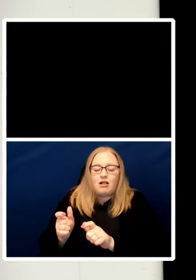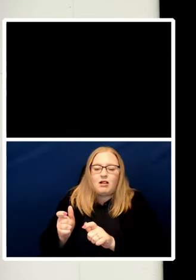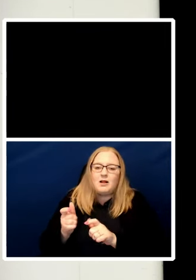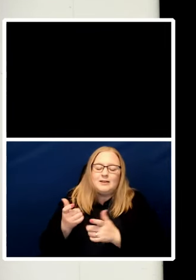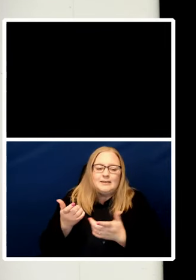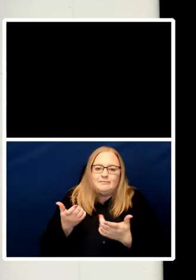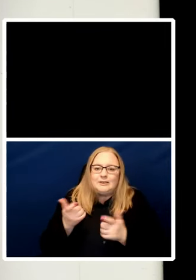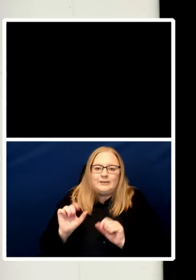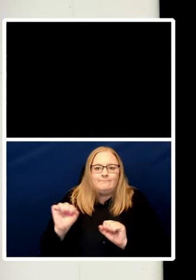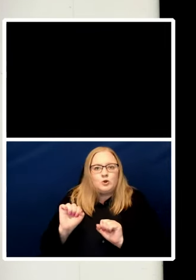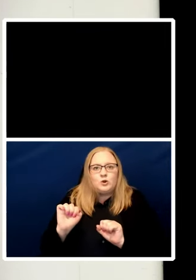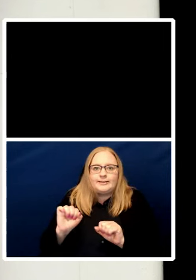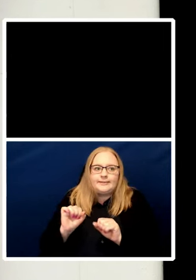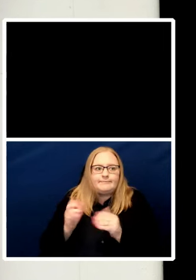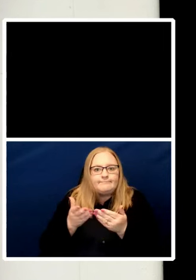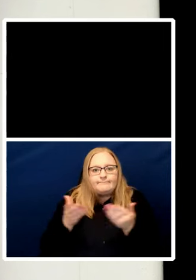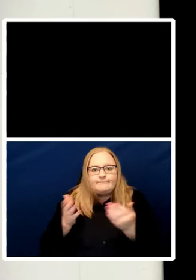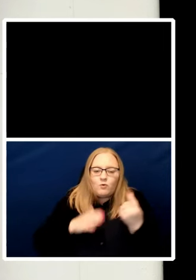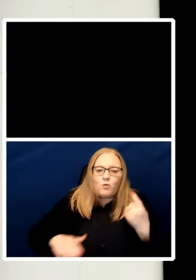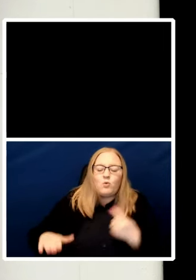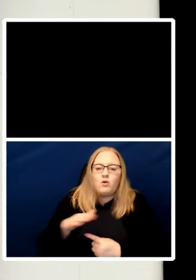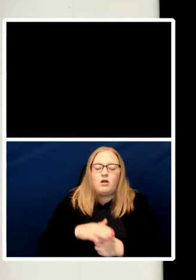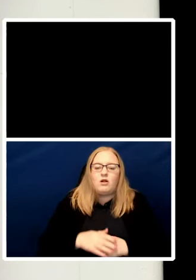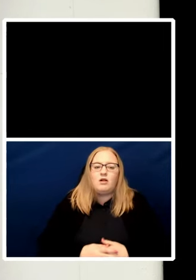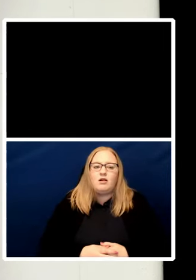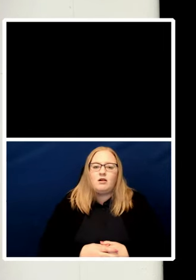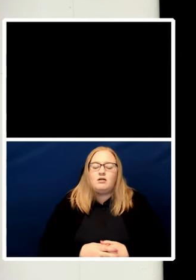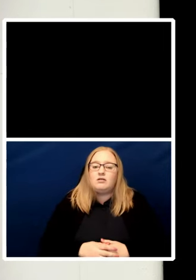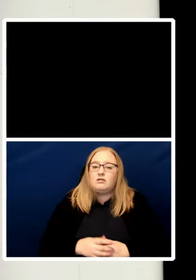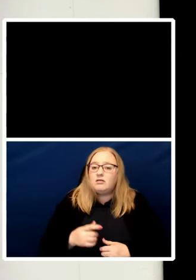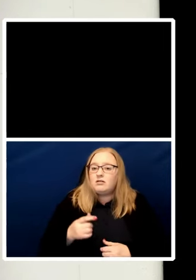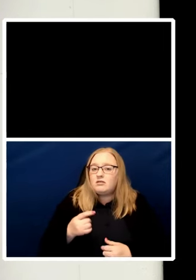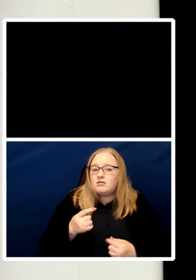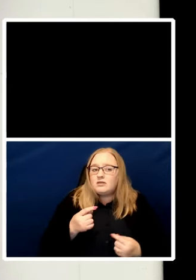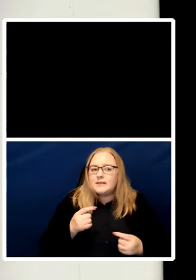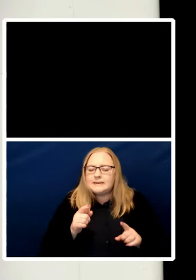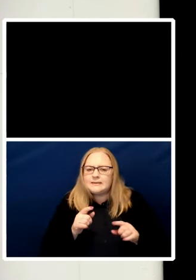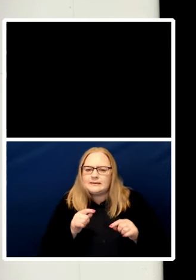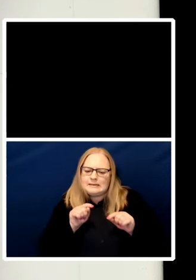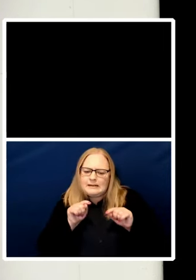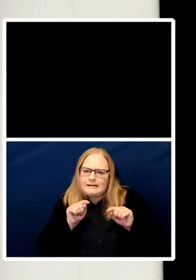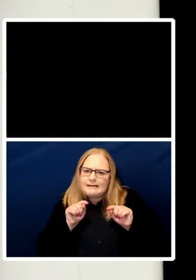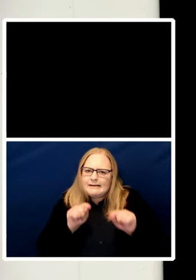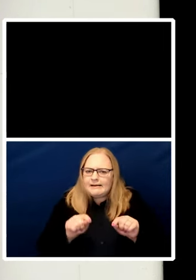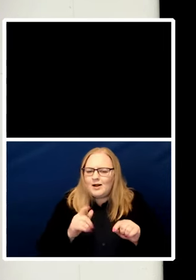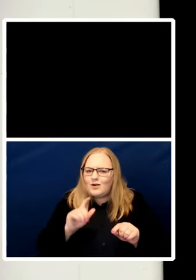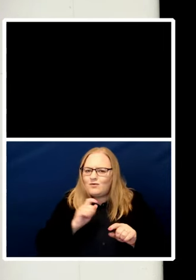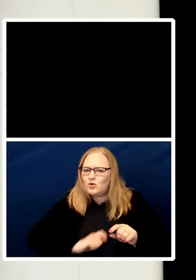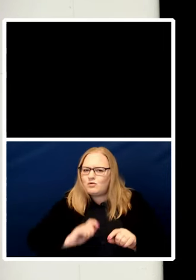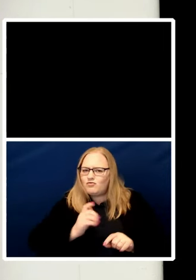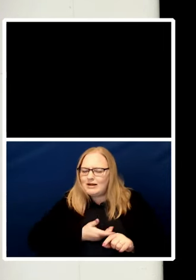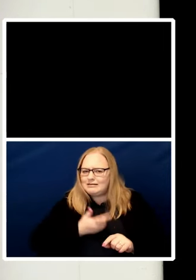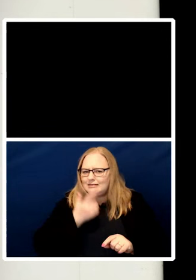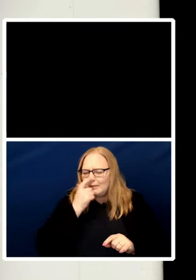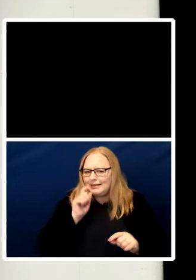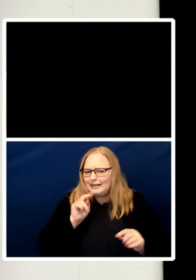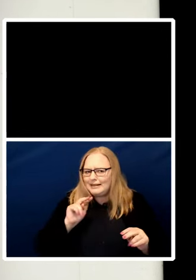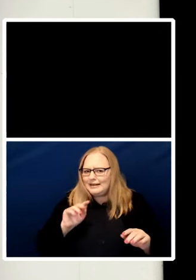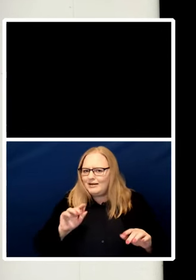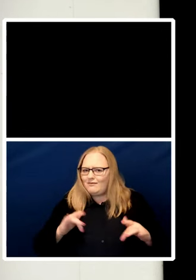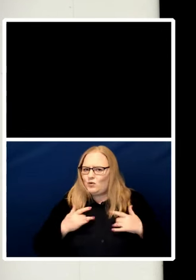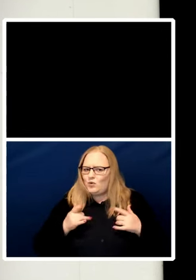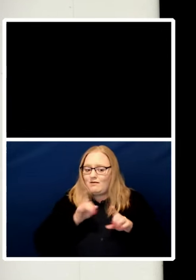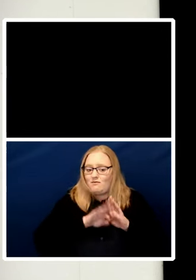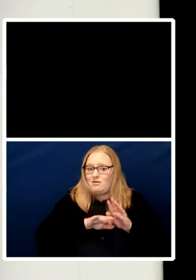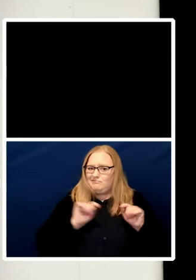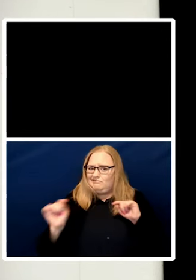may come from the same voices at different times. And there are sceptics across the political